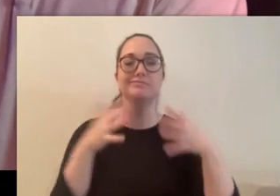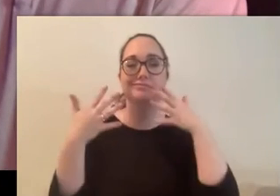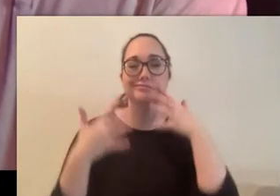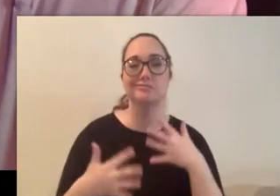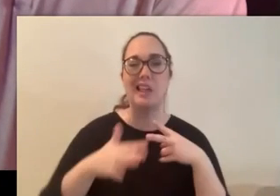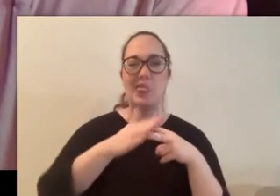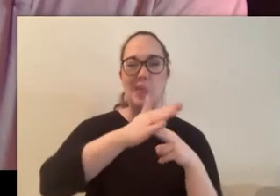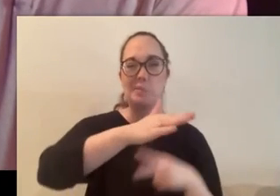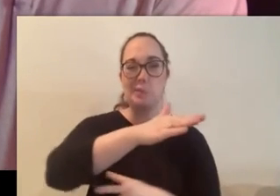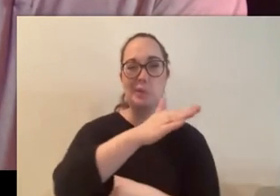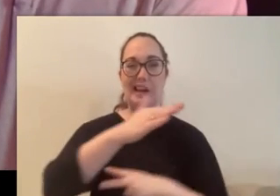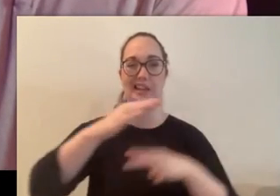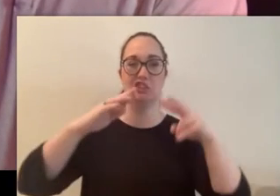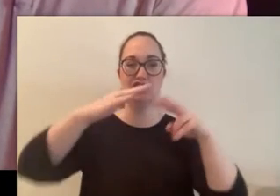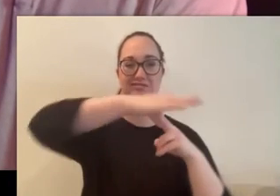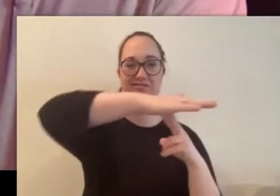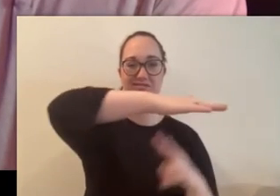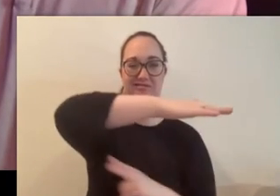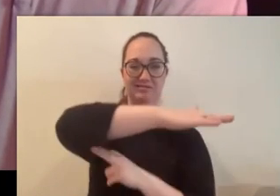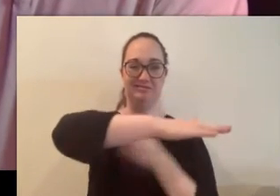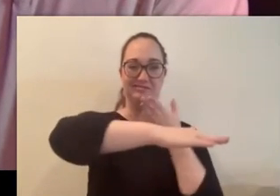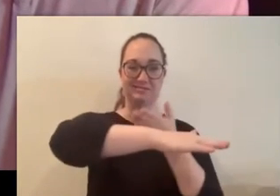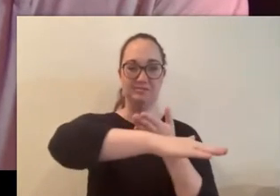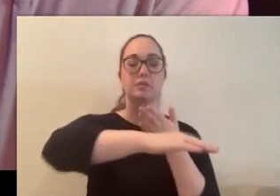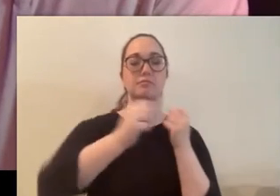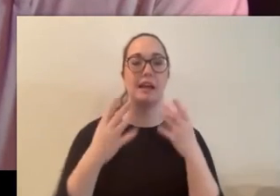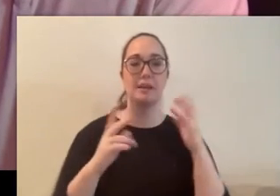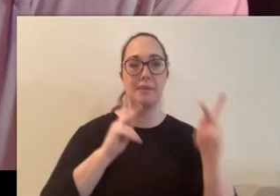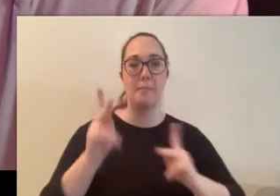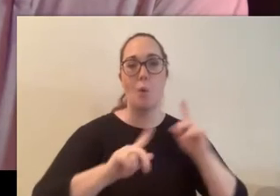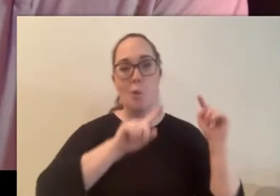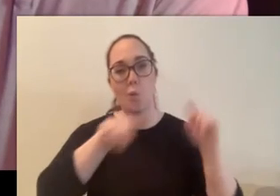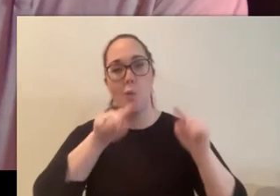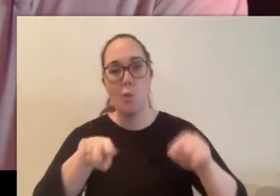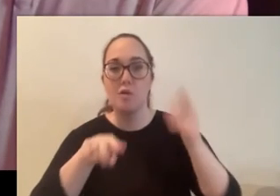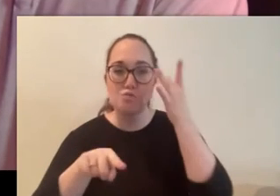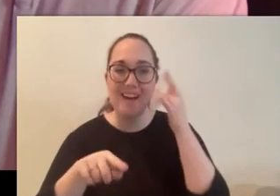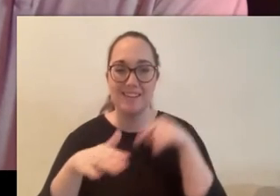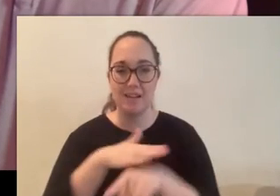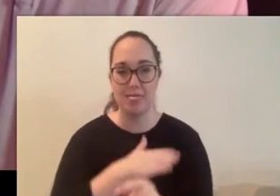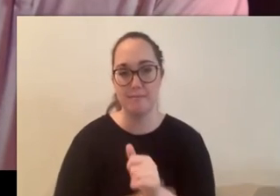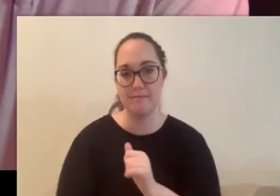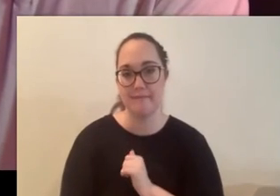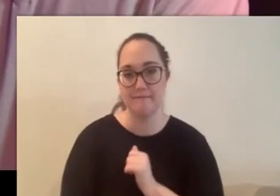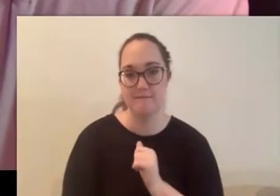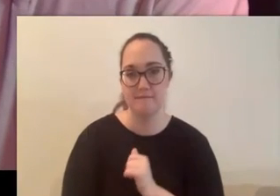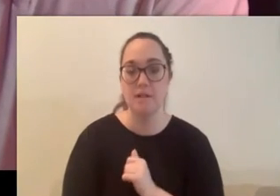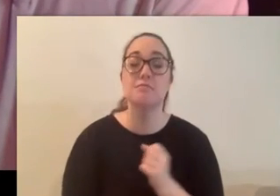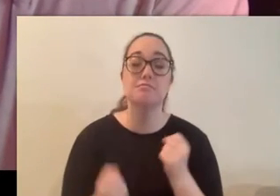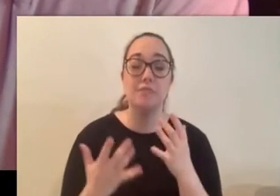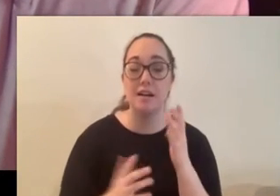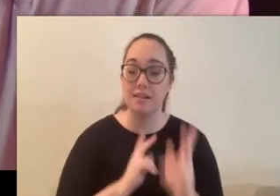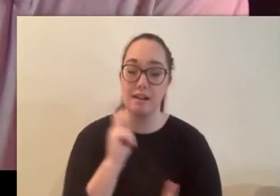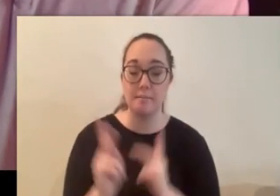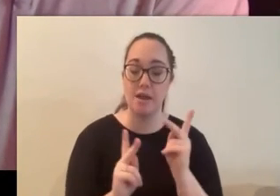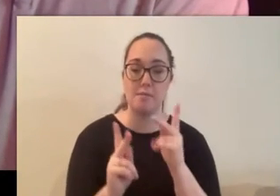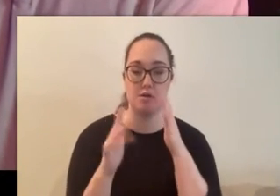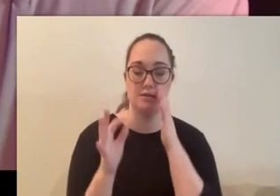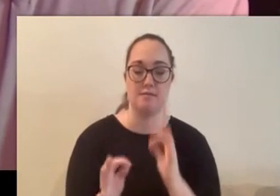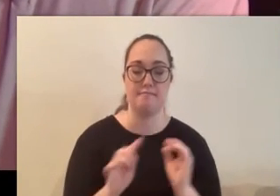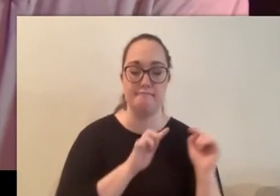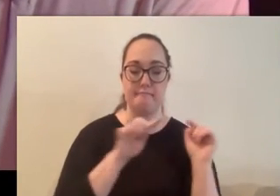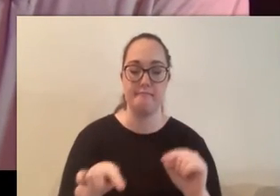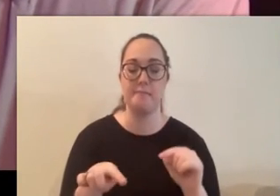has garnered a reputation as a hot spot for suicide many poor souls have chosen this location to end their lives